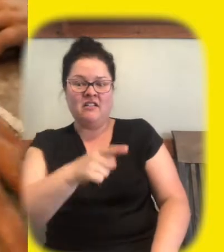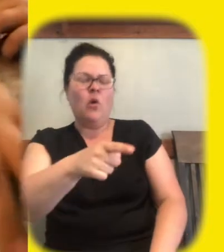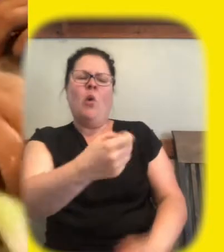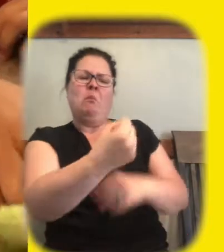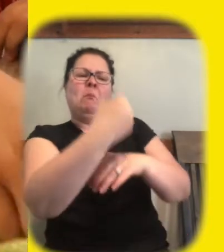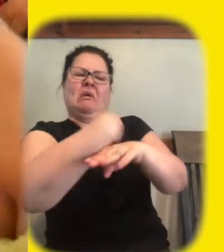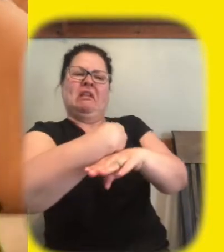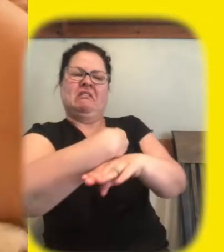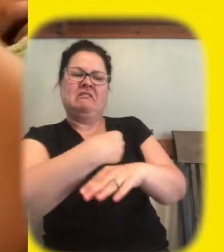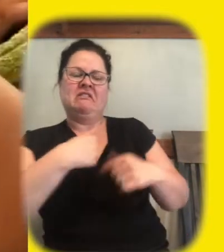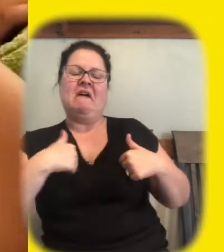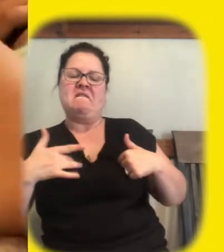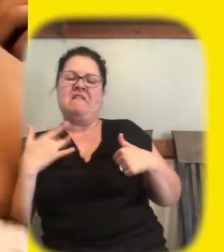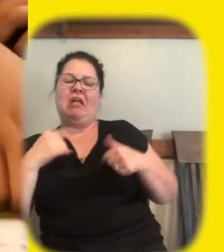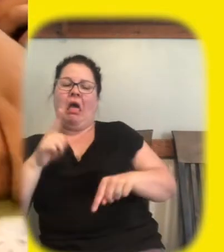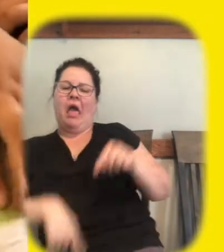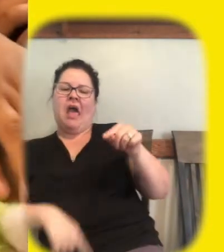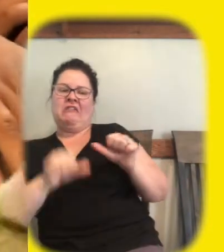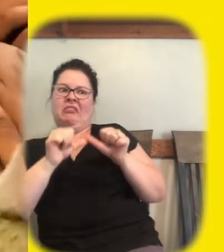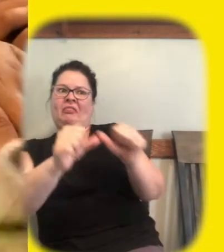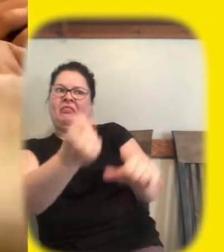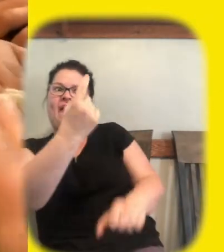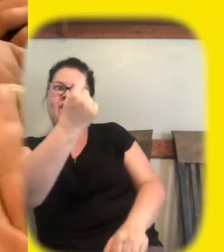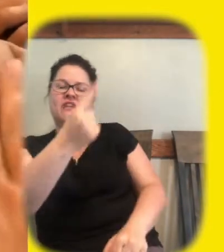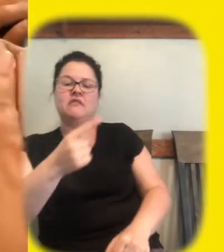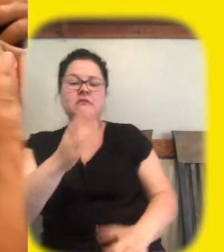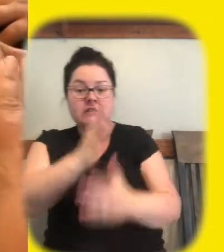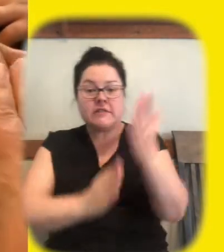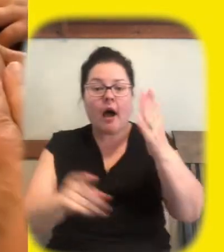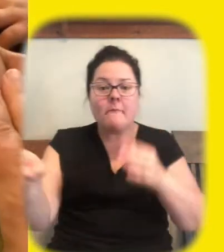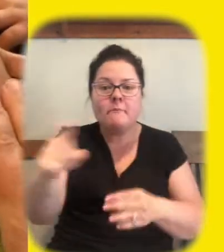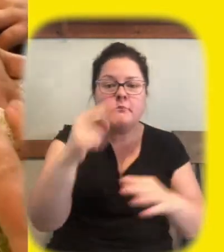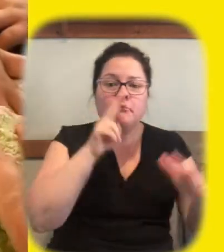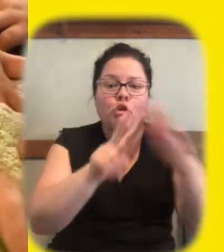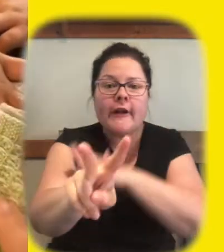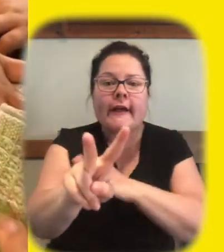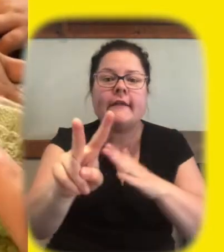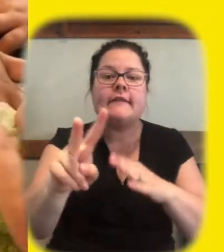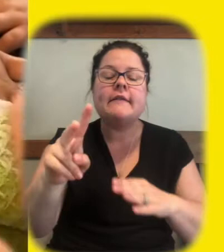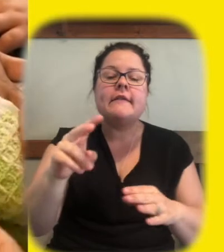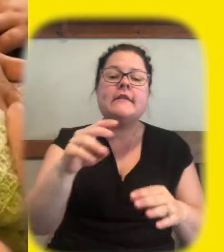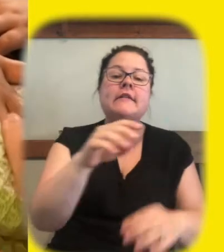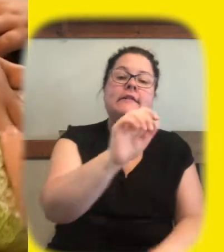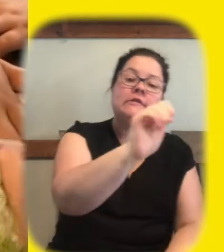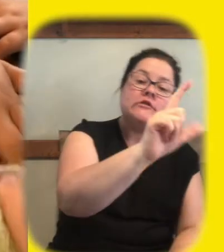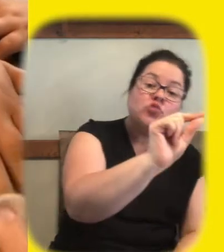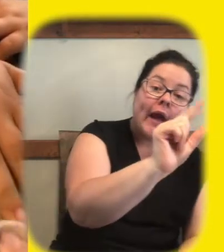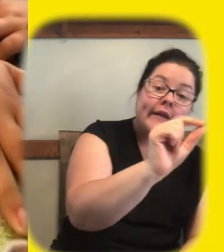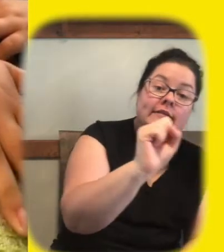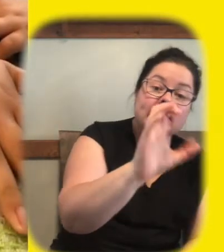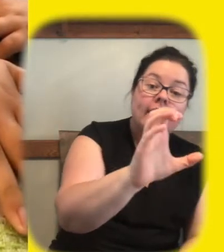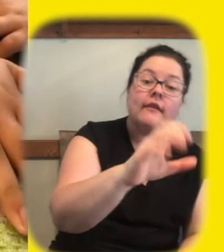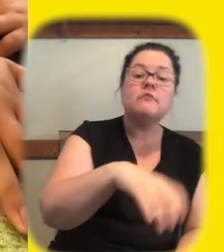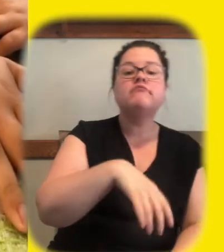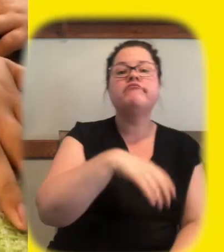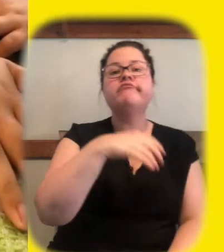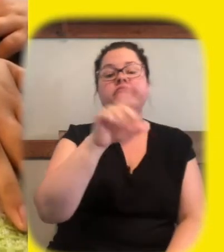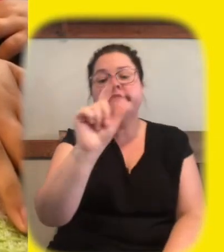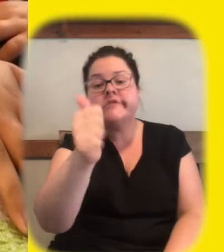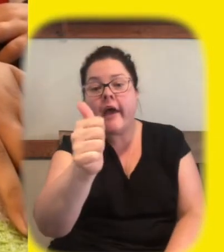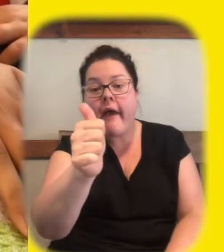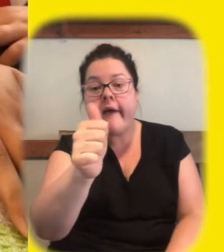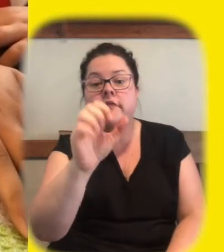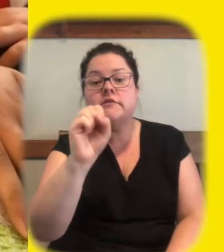think you lasted longer than i would have we had some predictions of 20 seconds 10 seconds we had a prediction